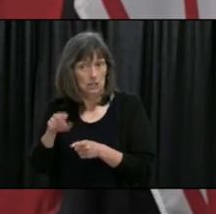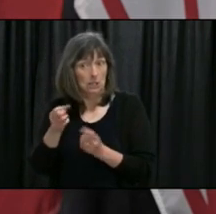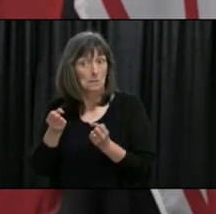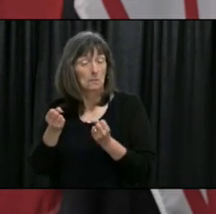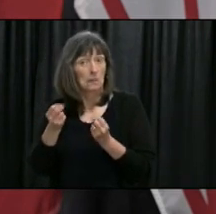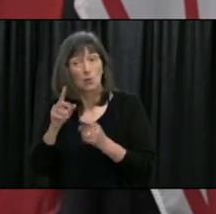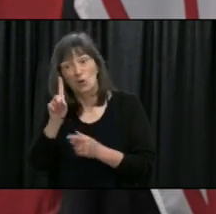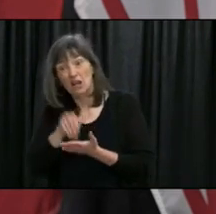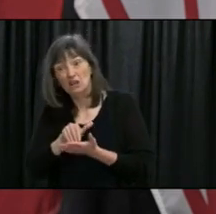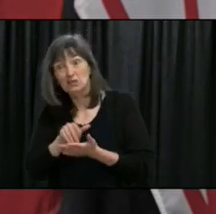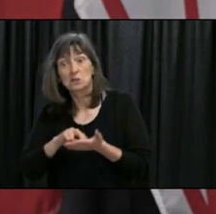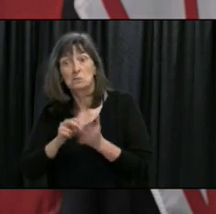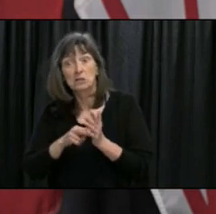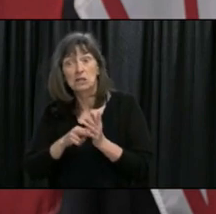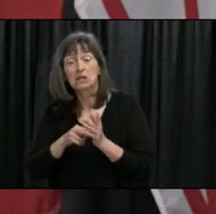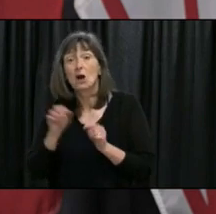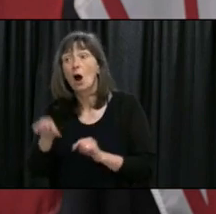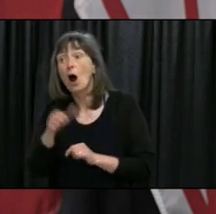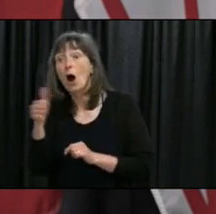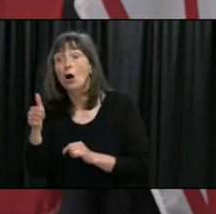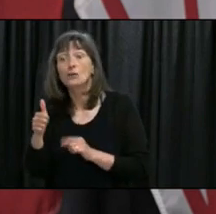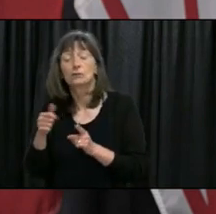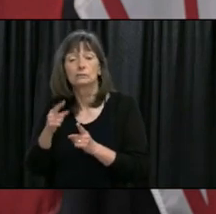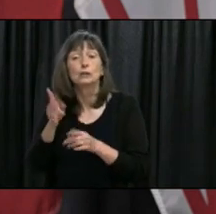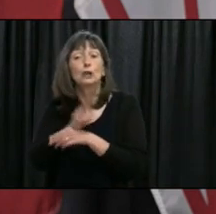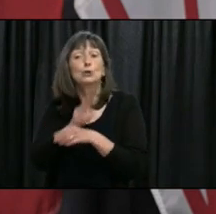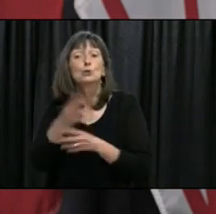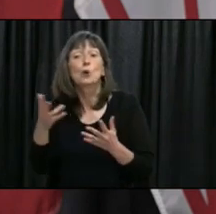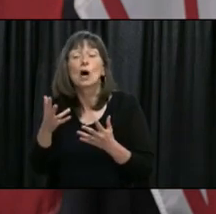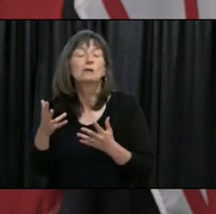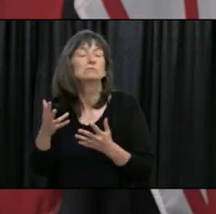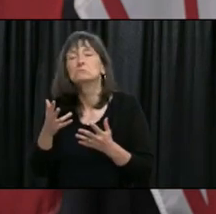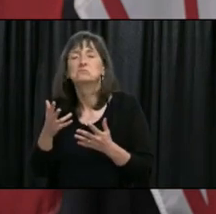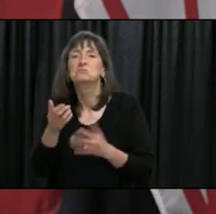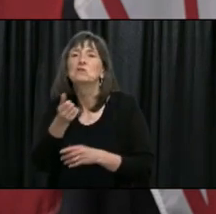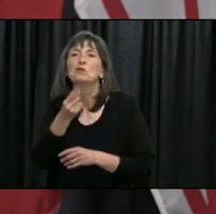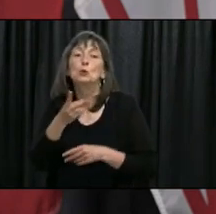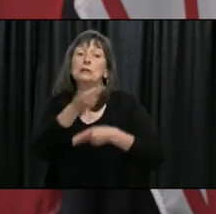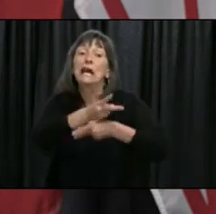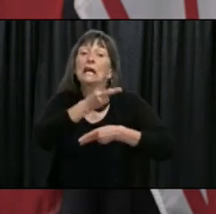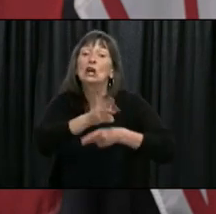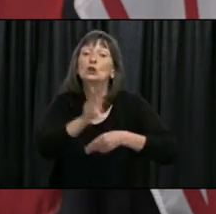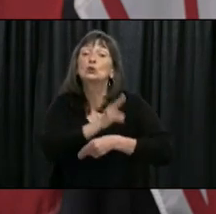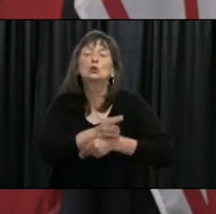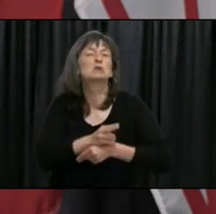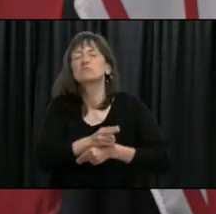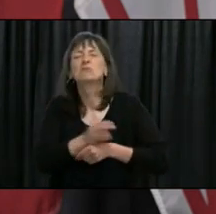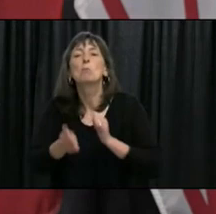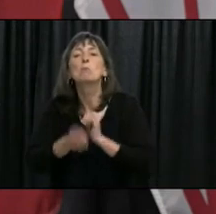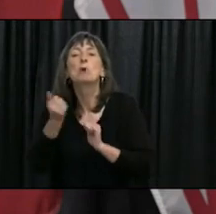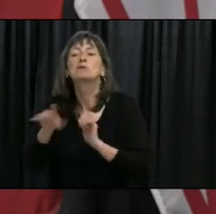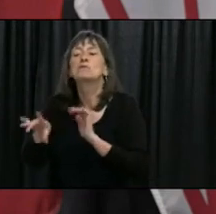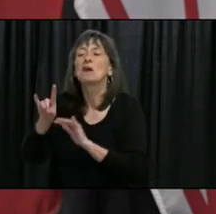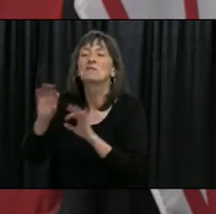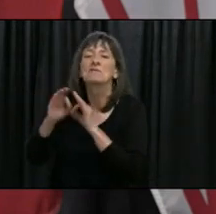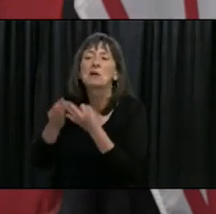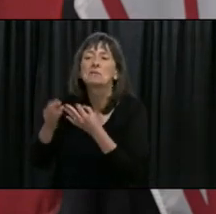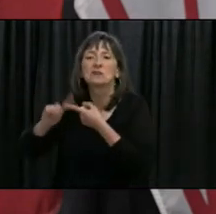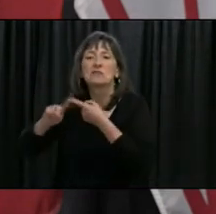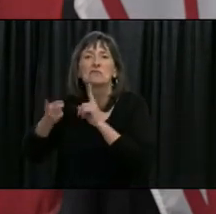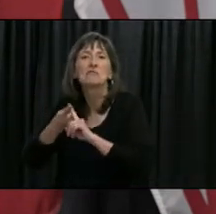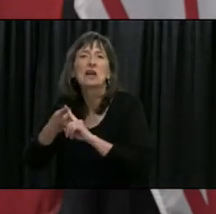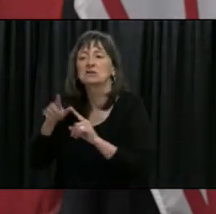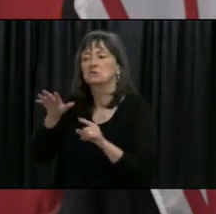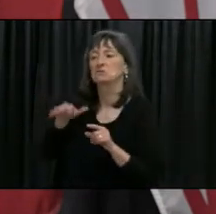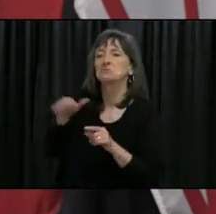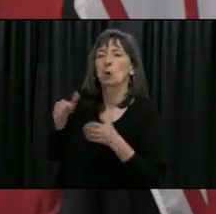advantage of that program used the regulated child care spaces very few actually did most of them found room